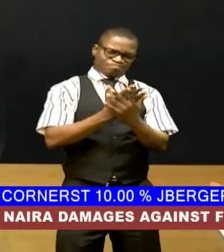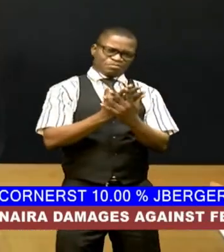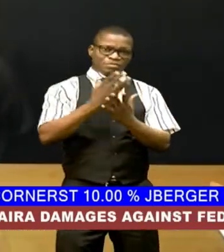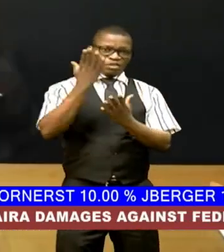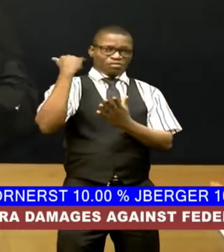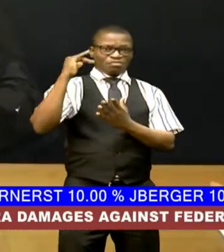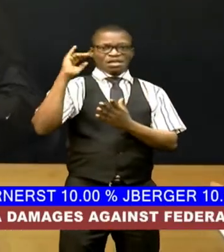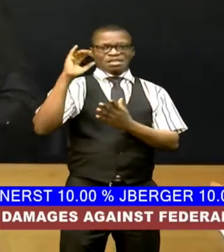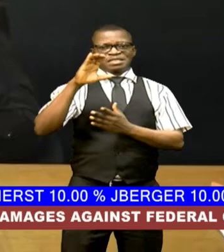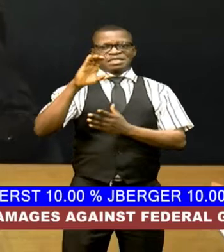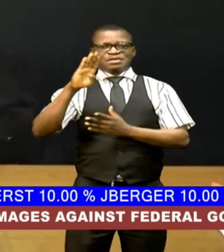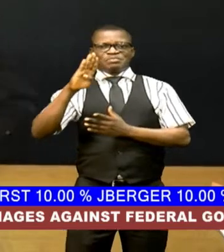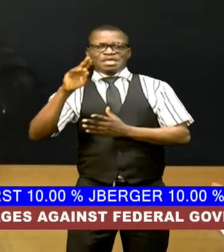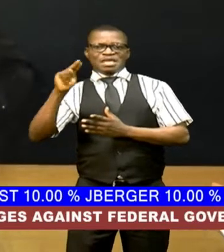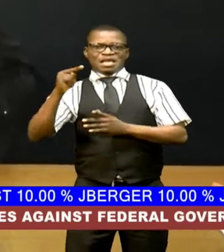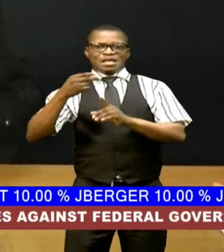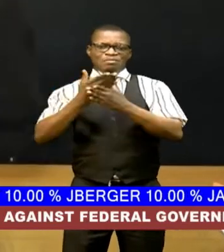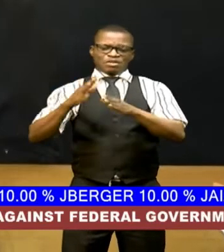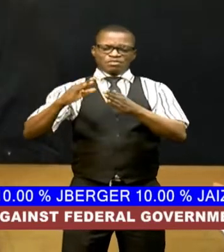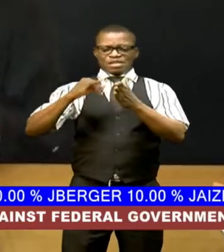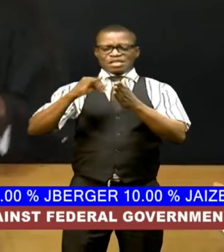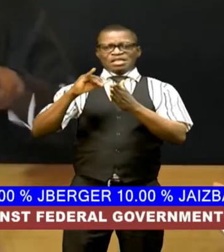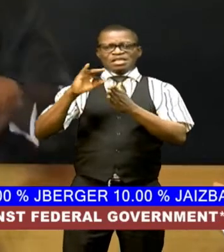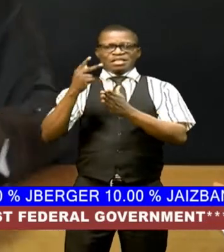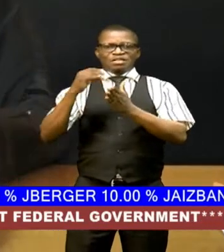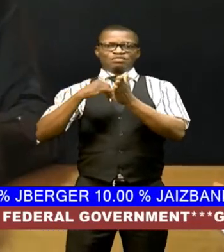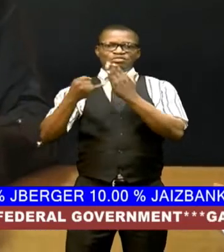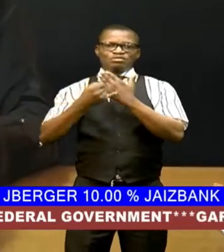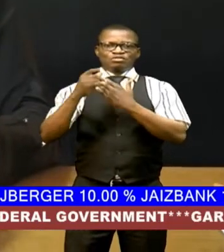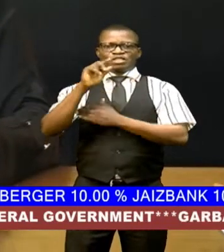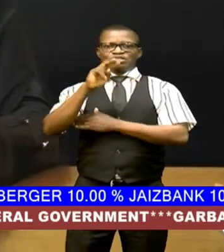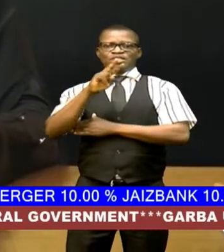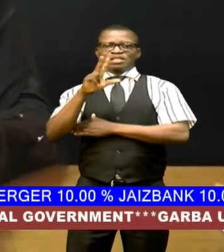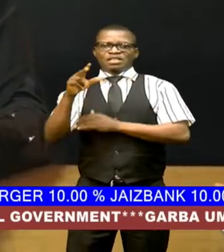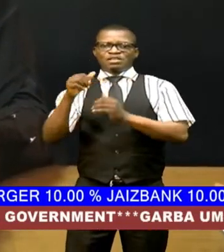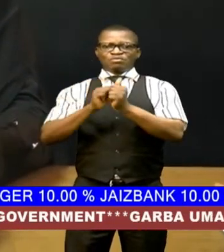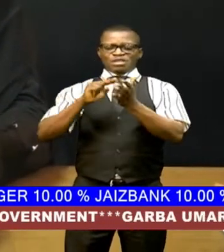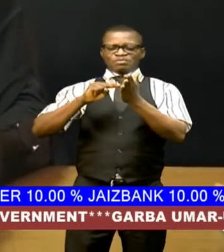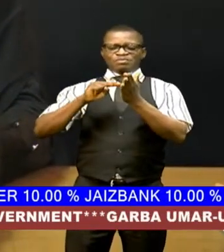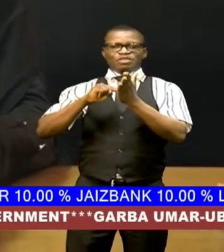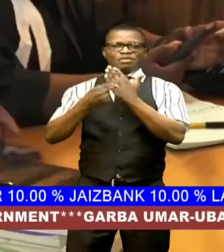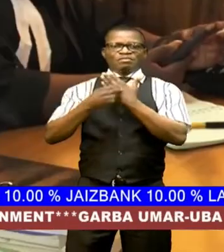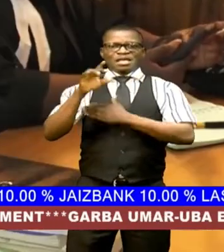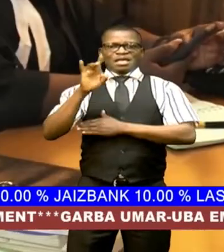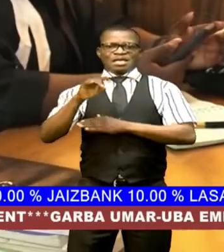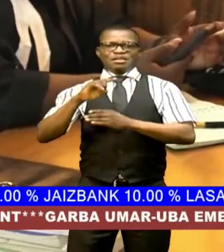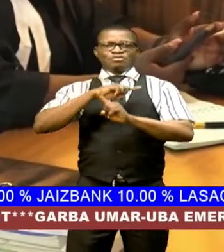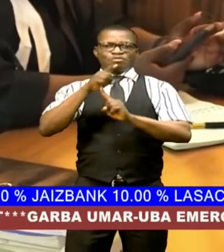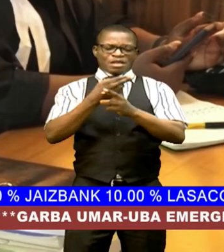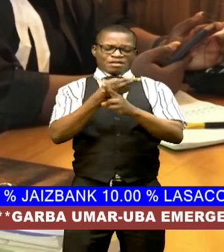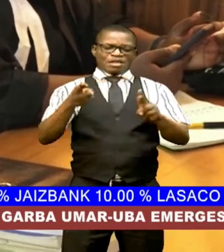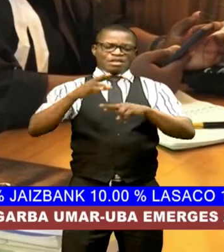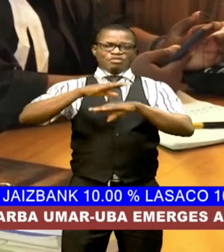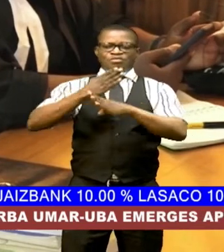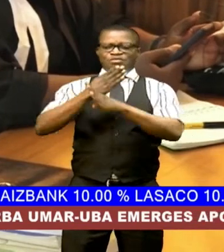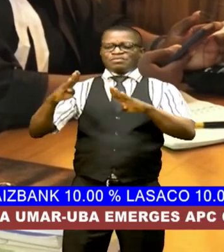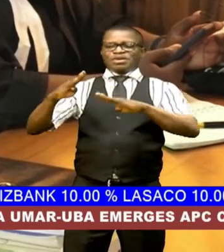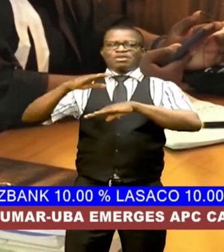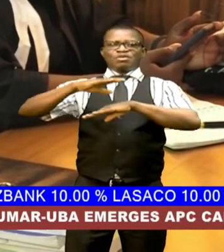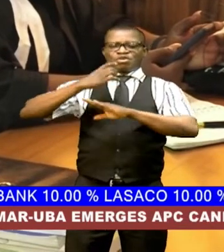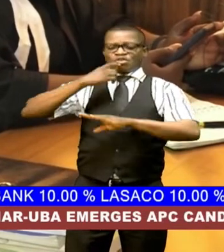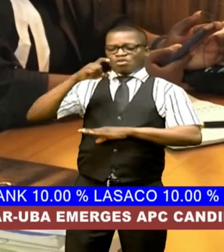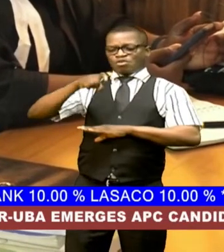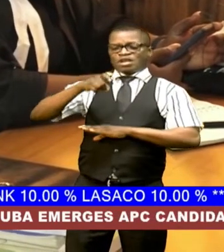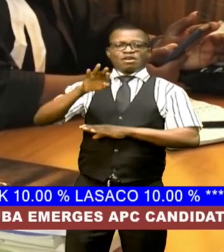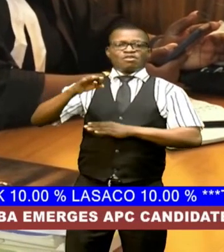between the 13th of june 2023 and the 8th of november 2023 when he was released on bail on the order of the